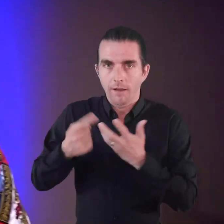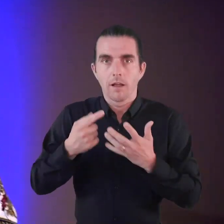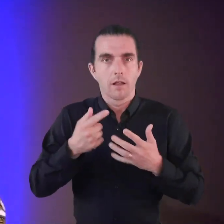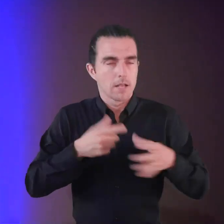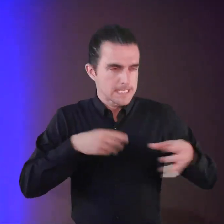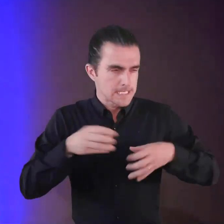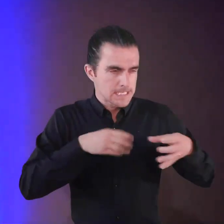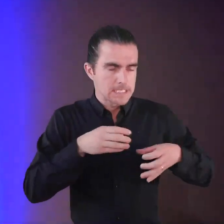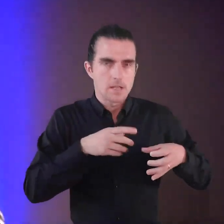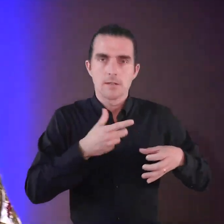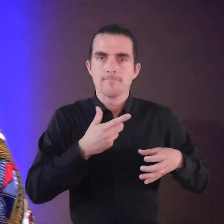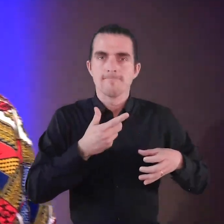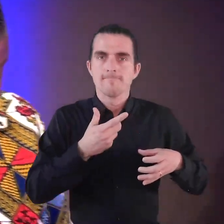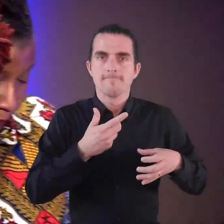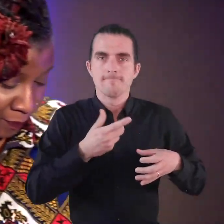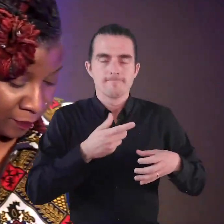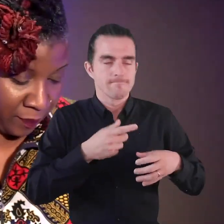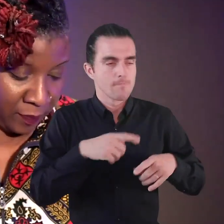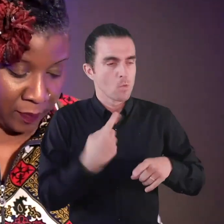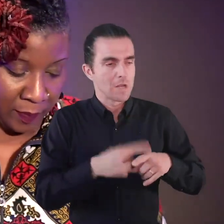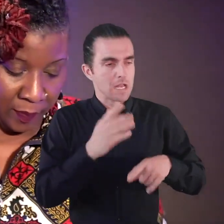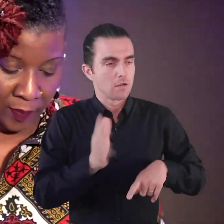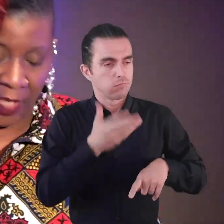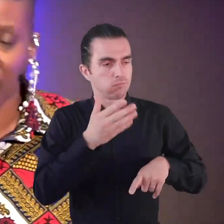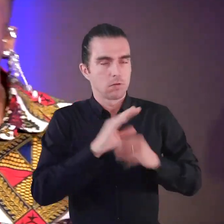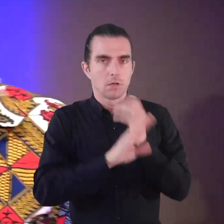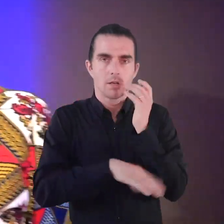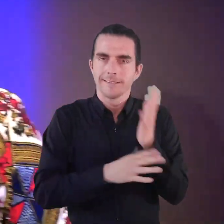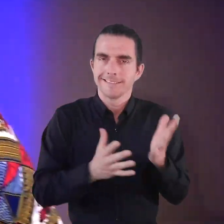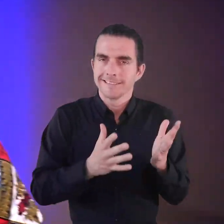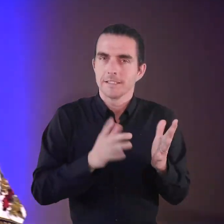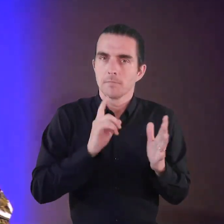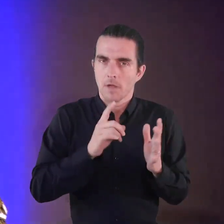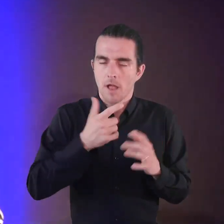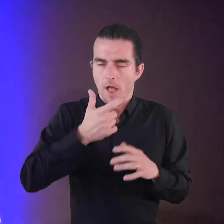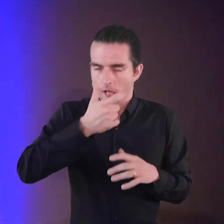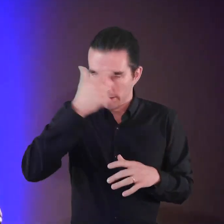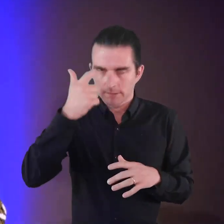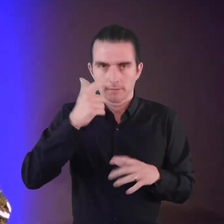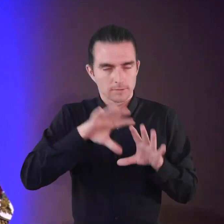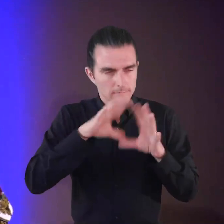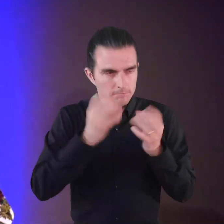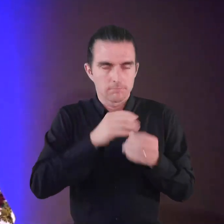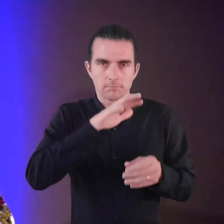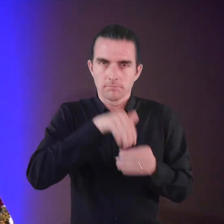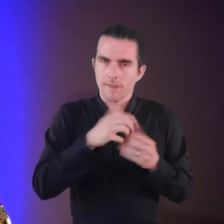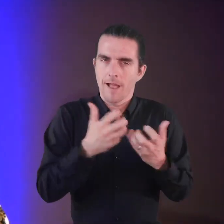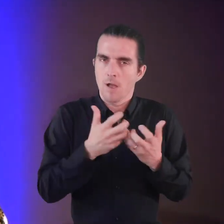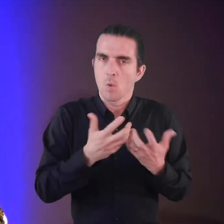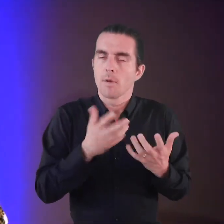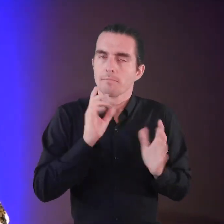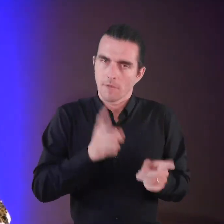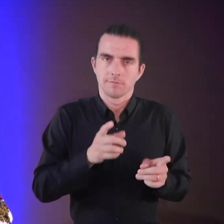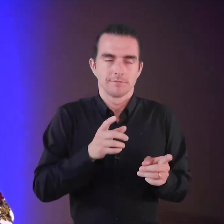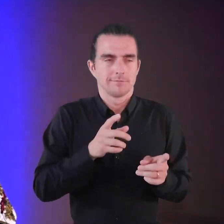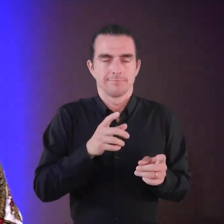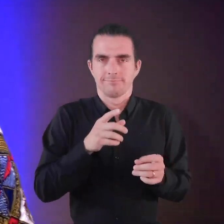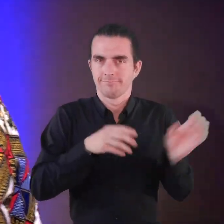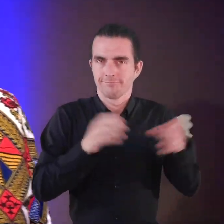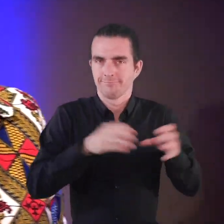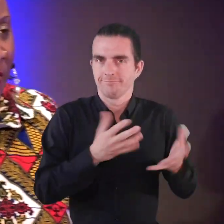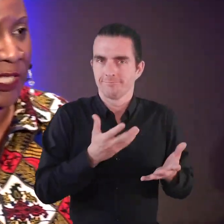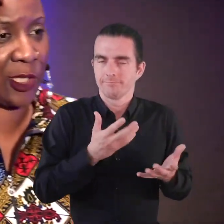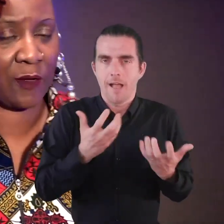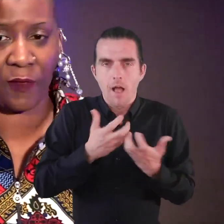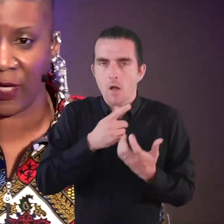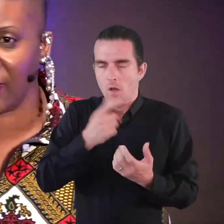recruits will be accommodated by. Is this because there's a lack of understanding within the Met? What about